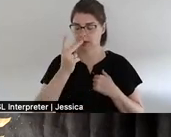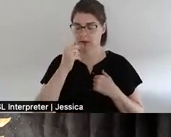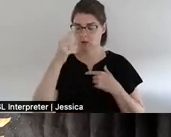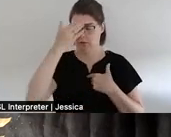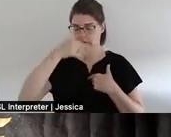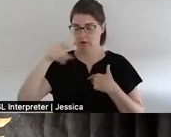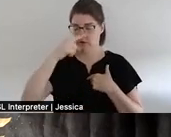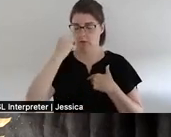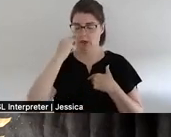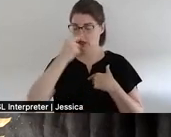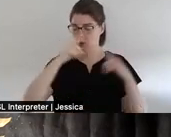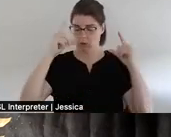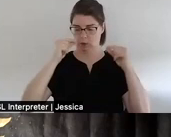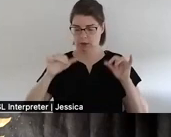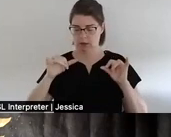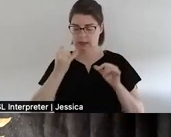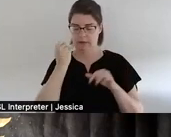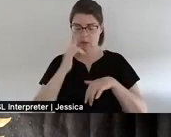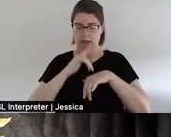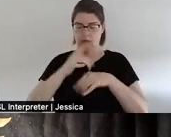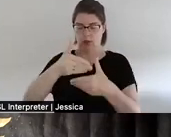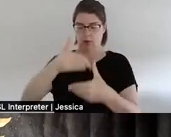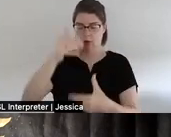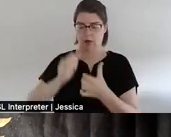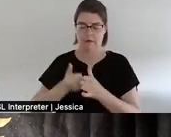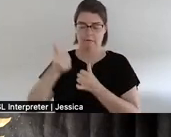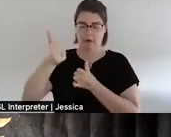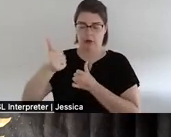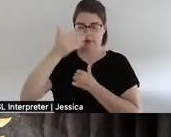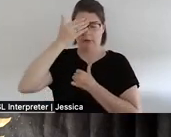About how far would you have to move to touch that wall.